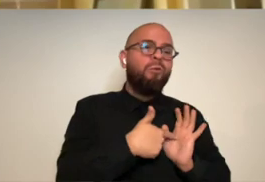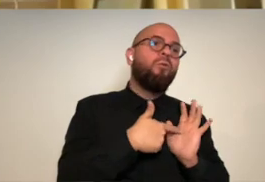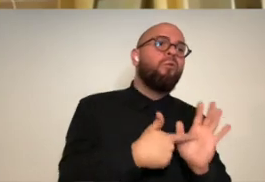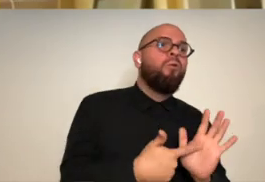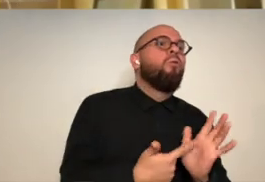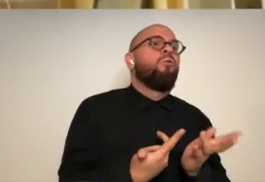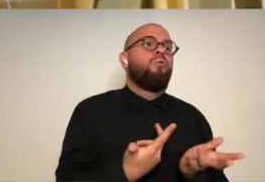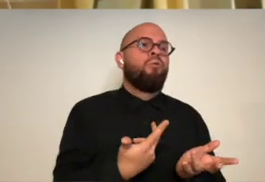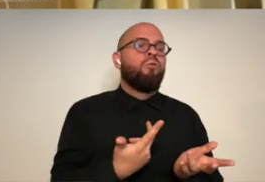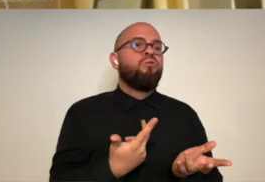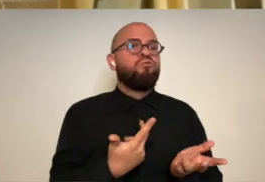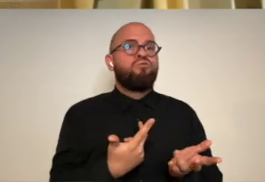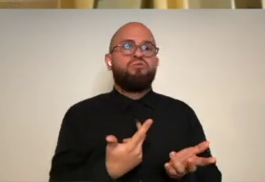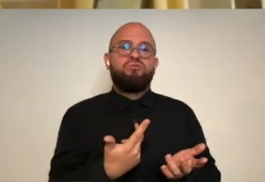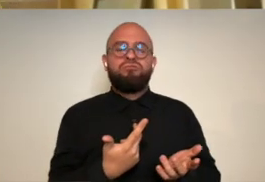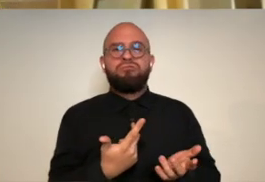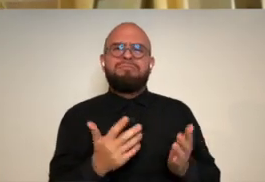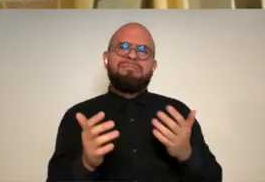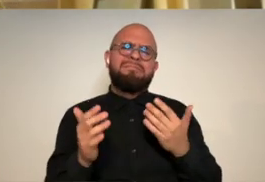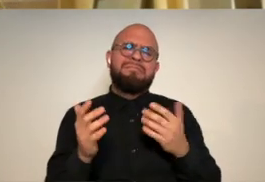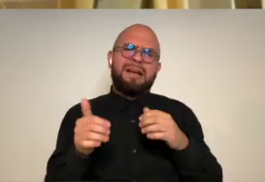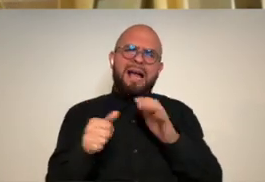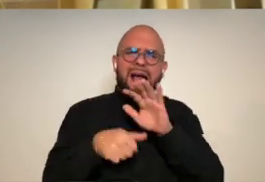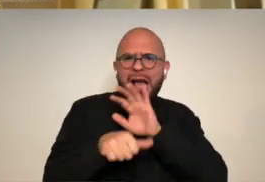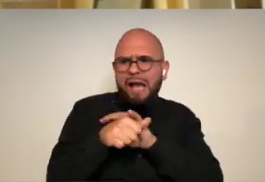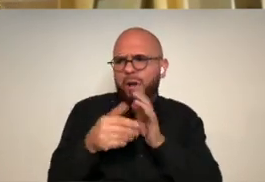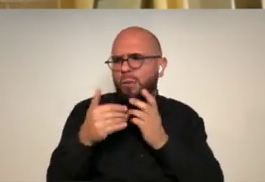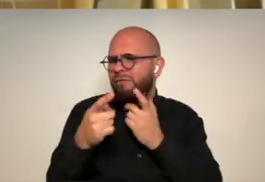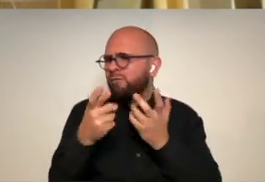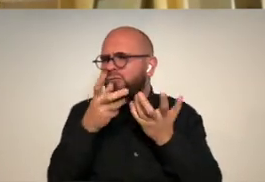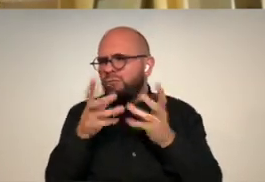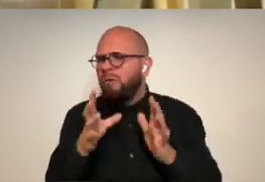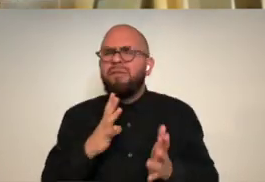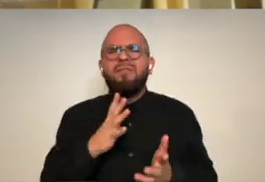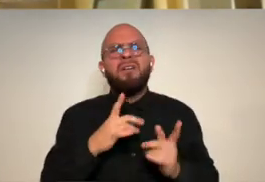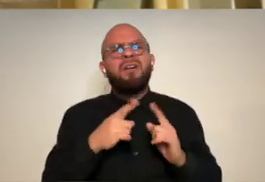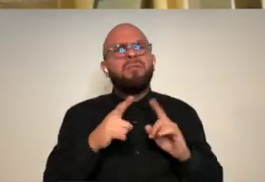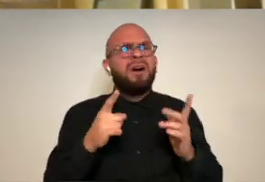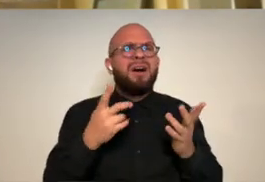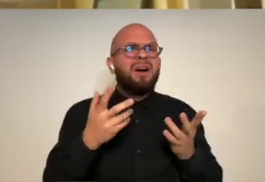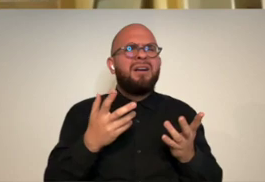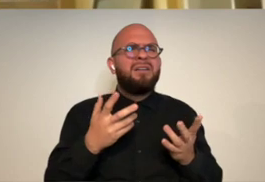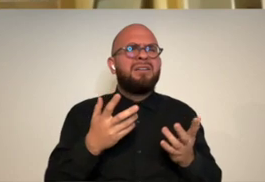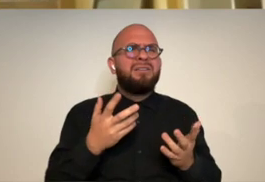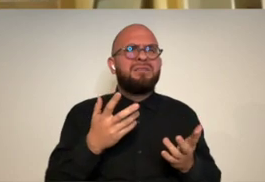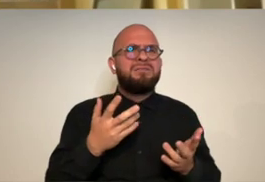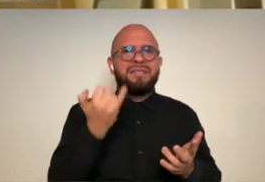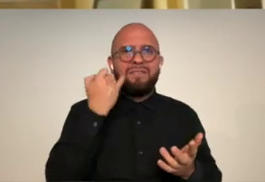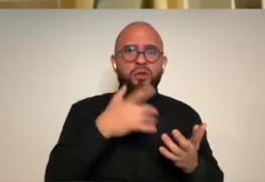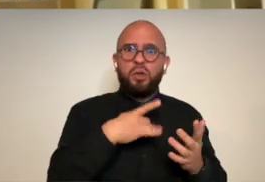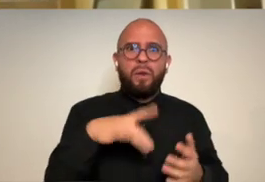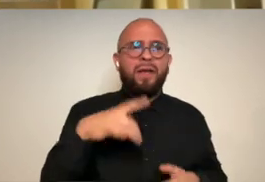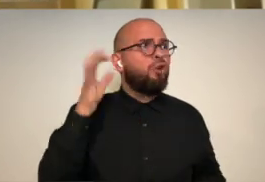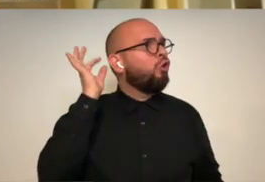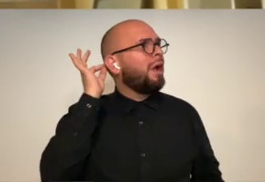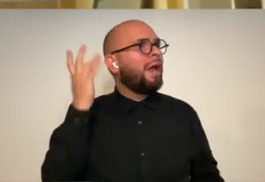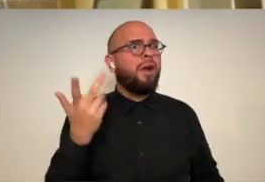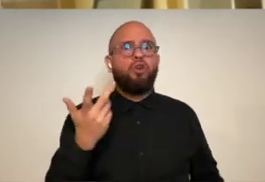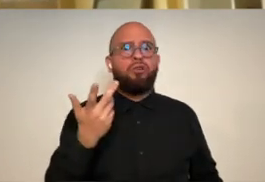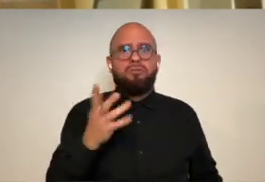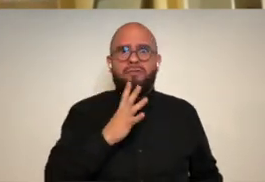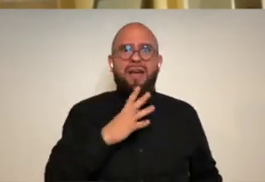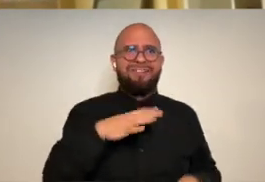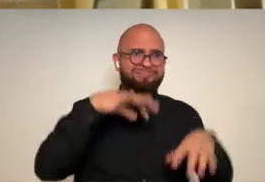embellish what you want to like embrace what you have try not you know but also embellish like if if you don't like a certain thing then